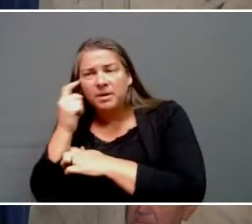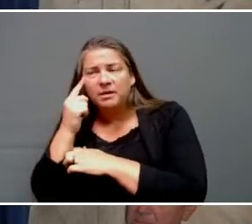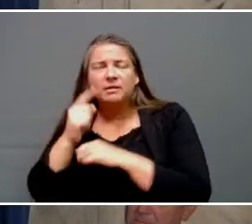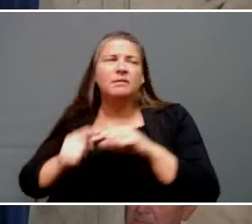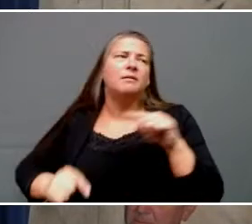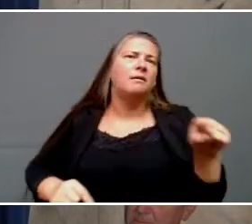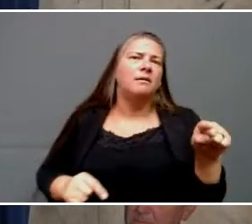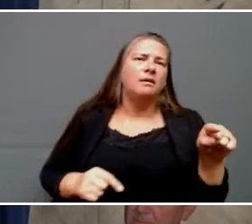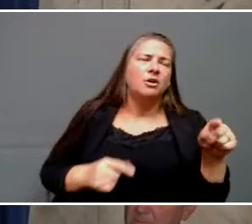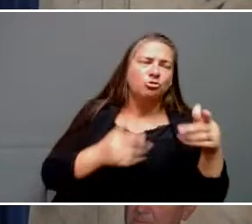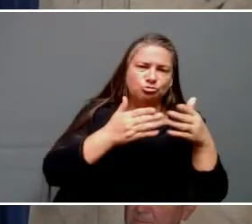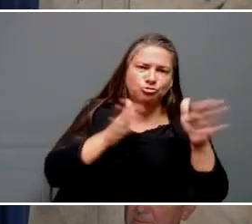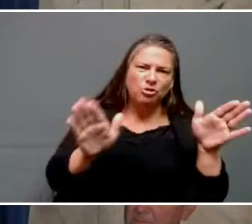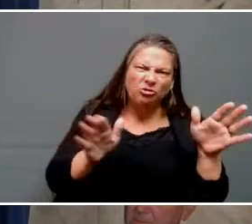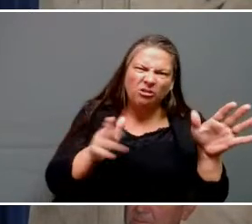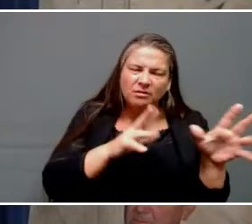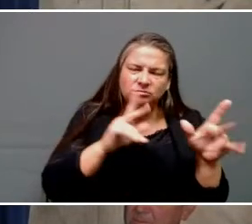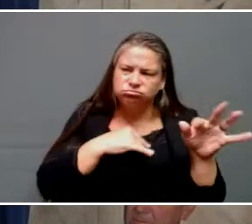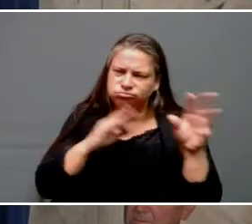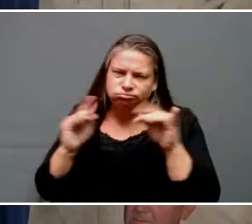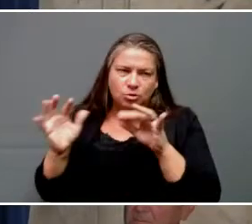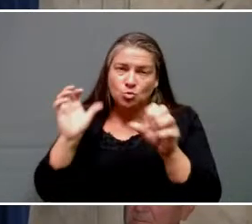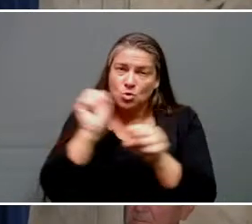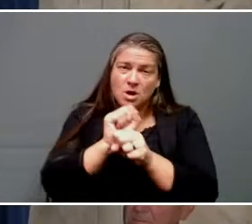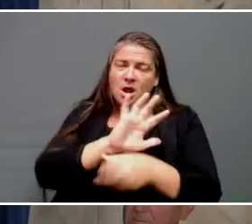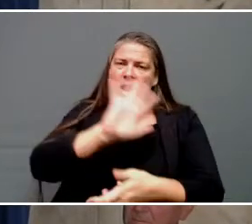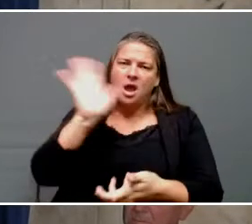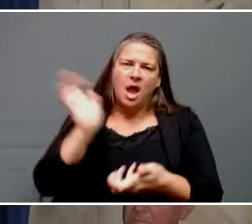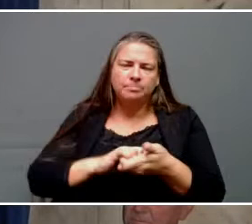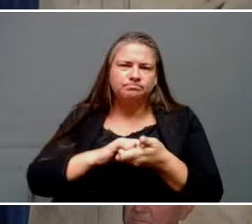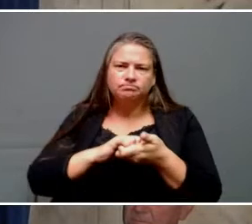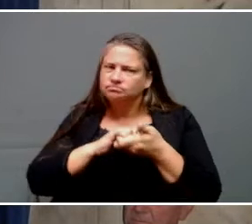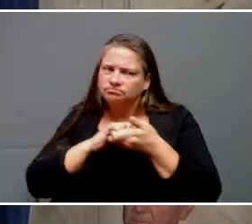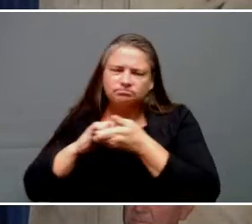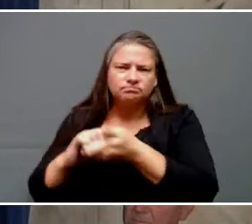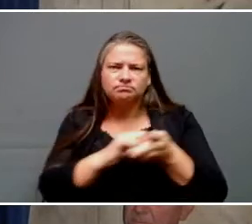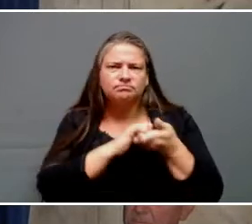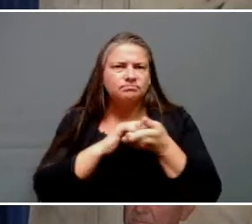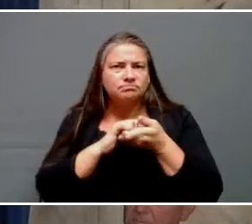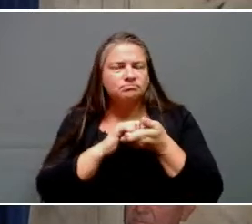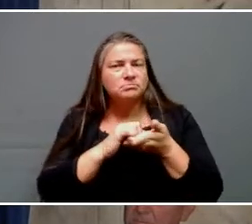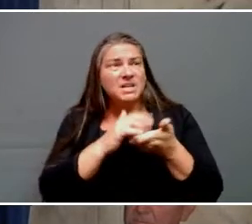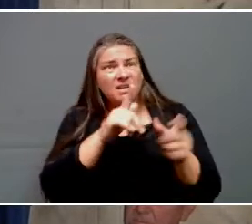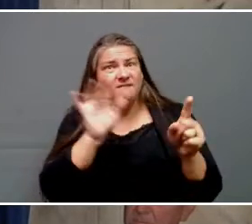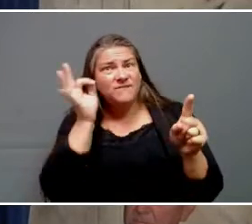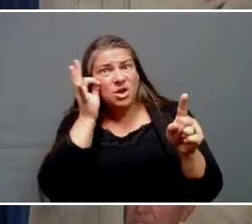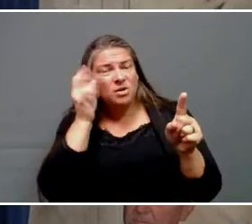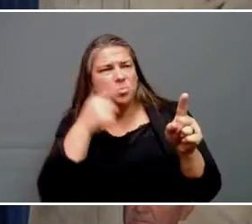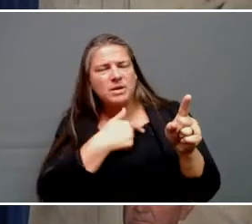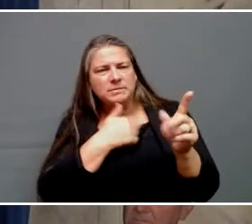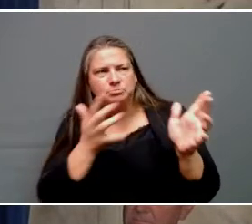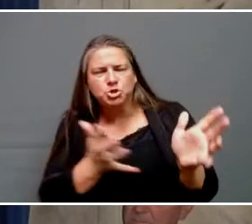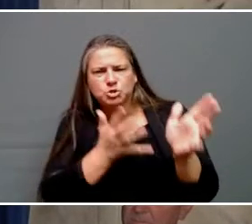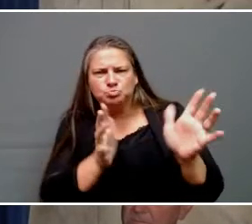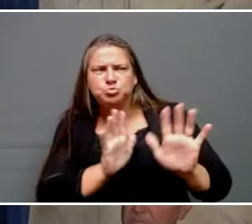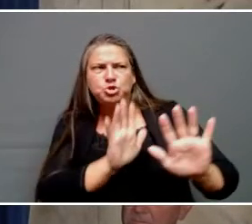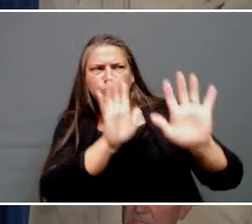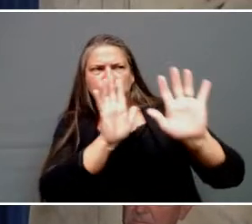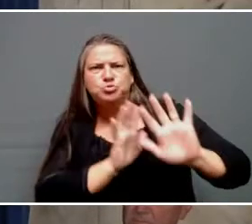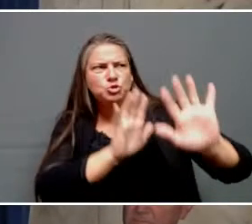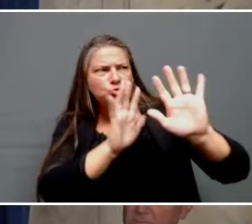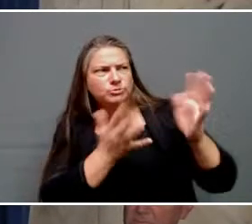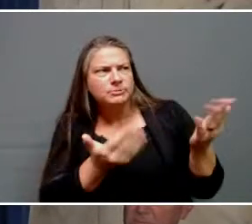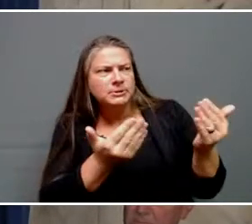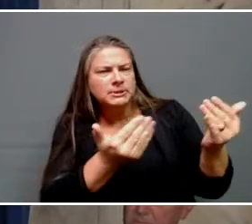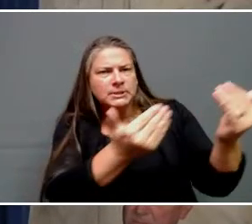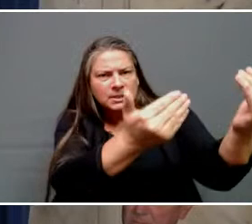governor said, we all have been pushing the federal government and some of their reaction time more the hierarchy than